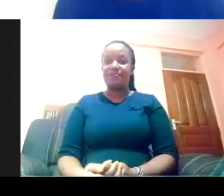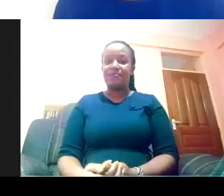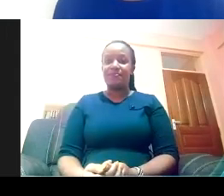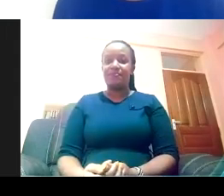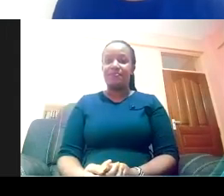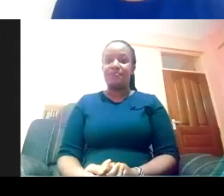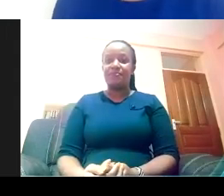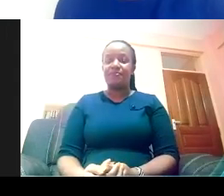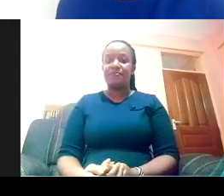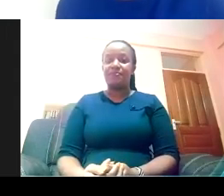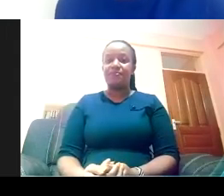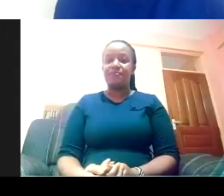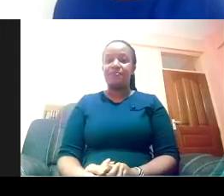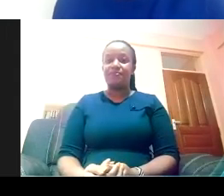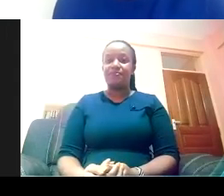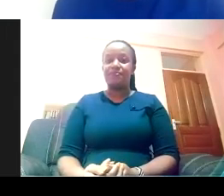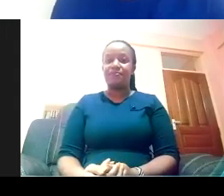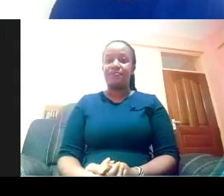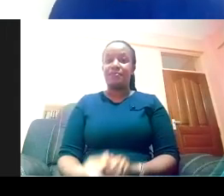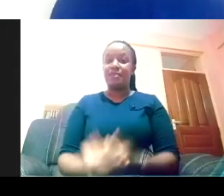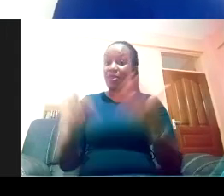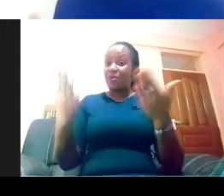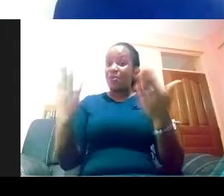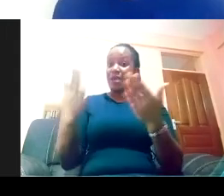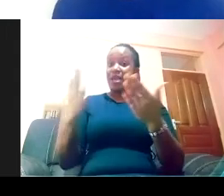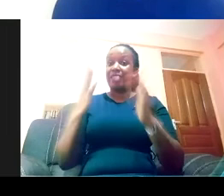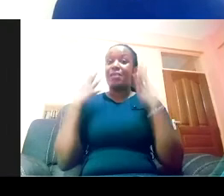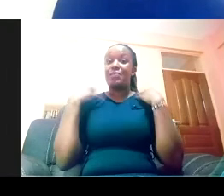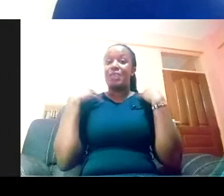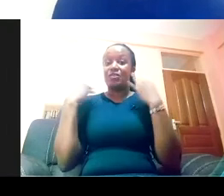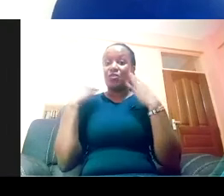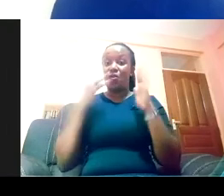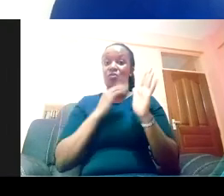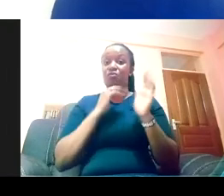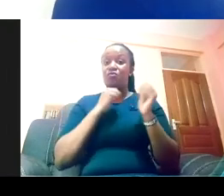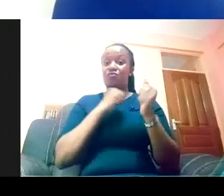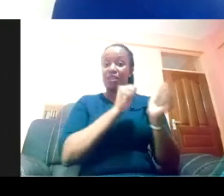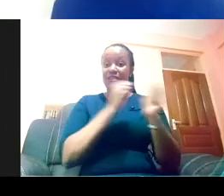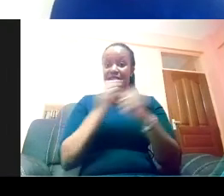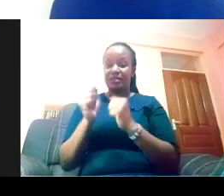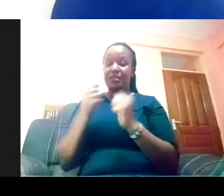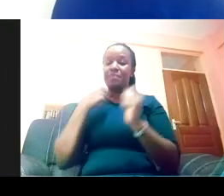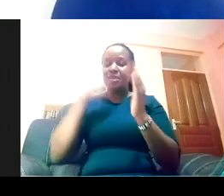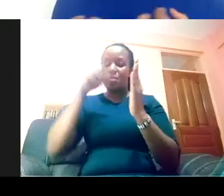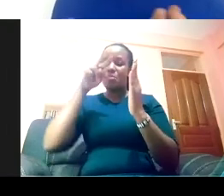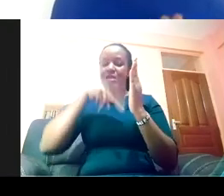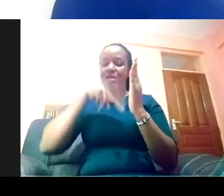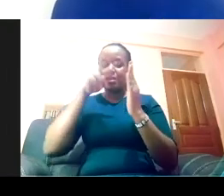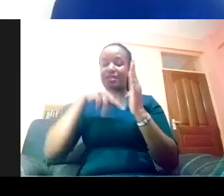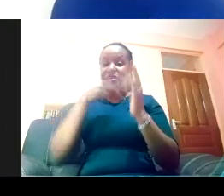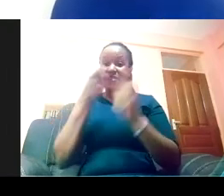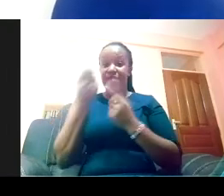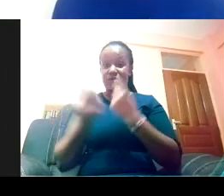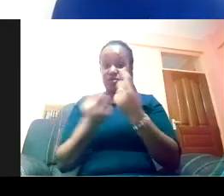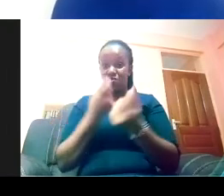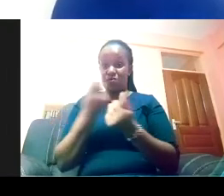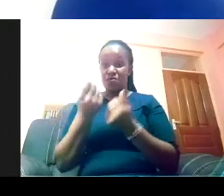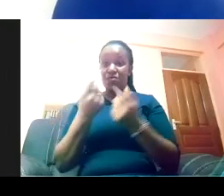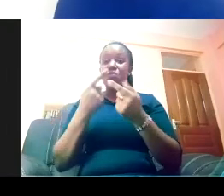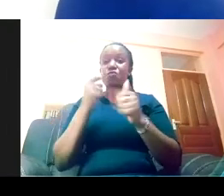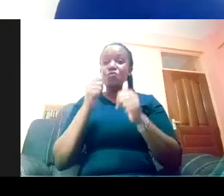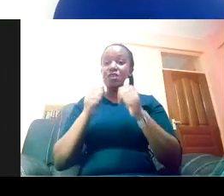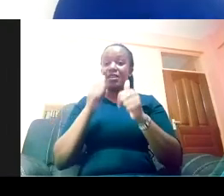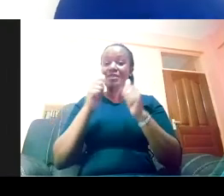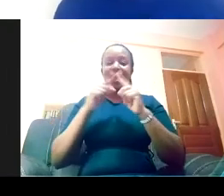So what are some practical strategies? I'll just read a few of these, but a really great resource